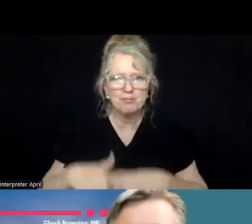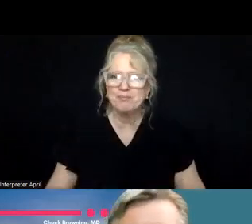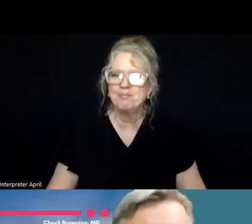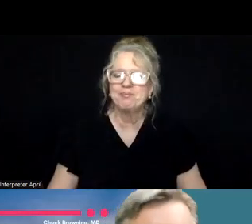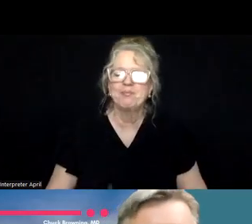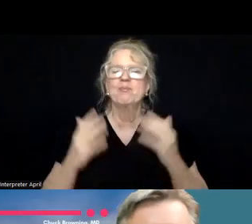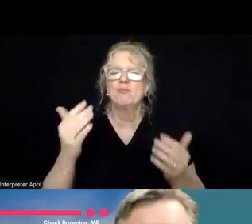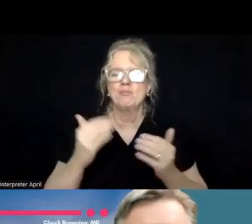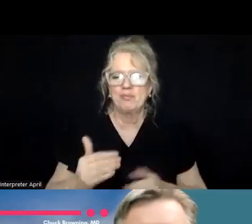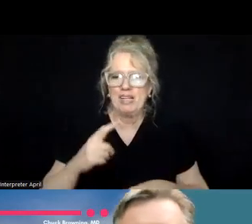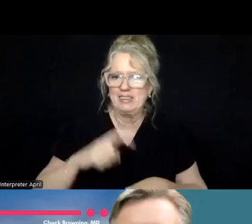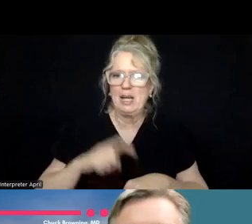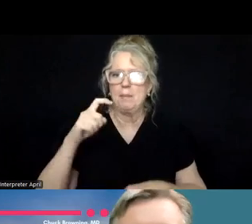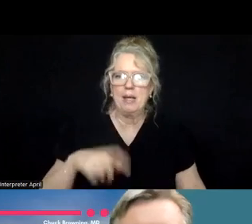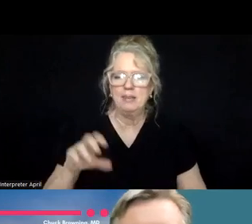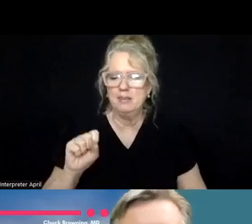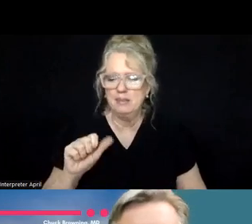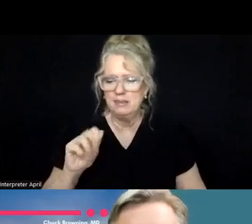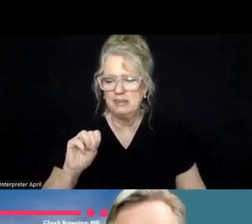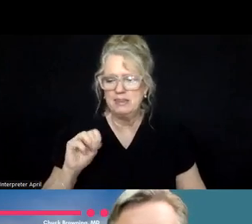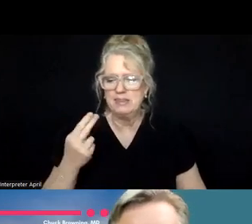Next, I think it's time to go to SAMHSA.